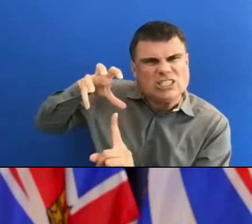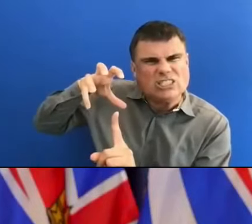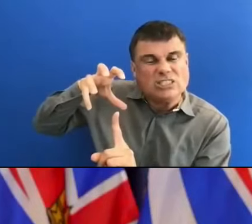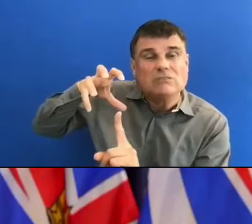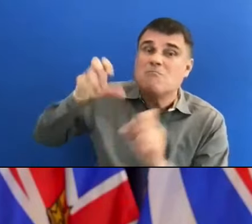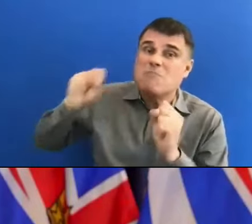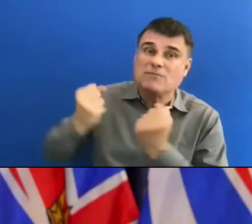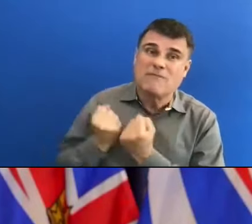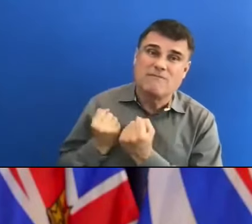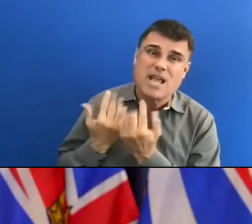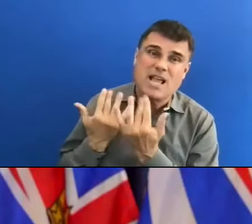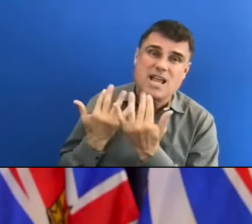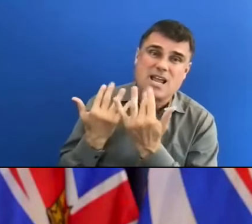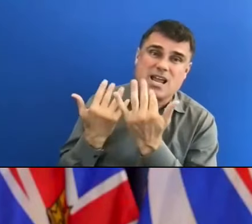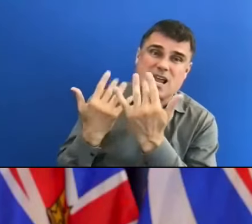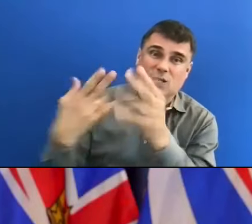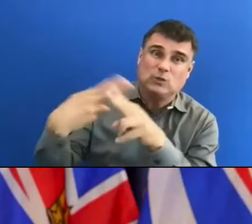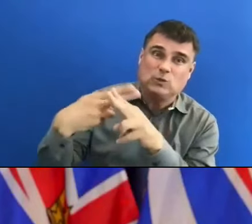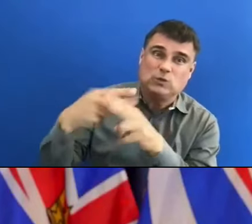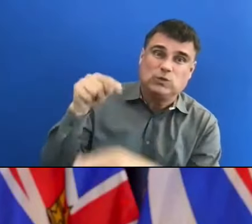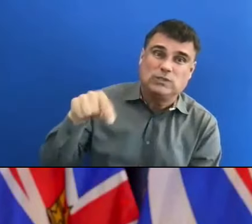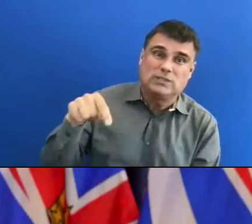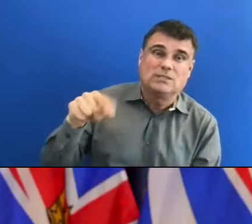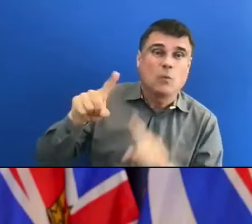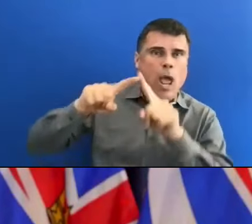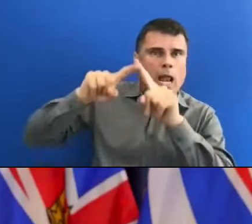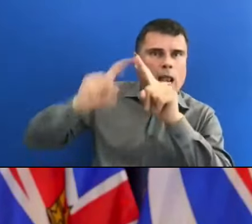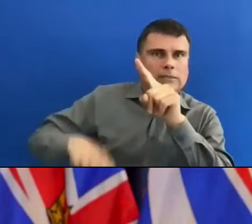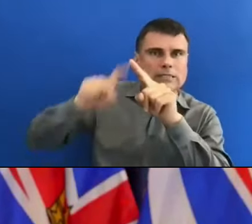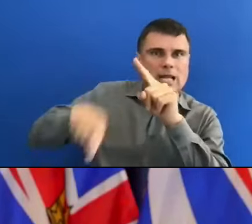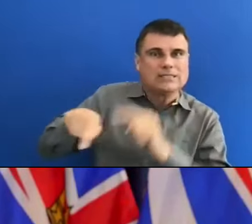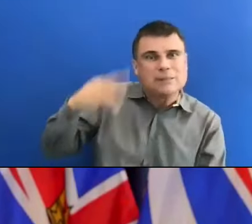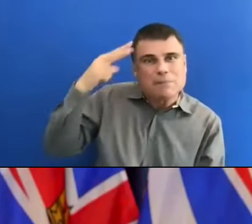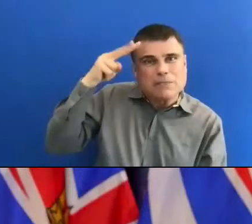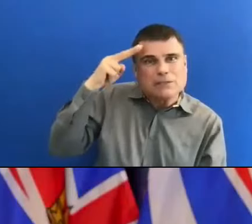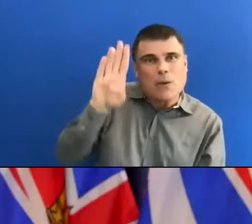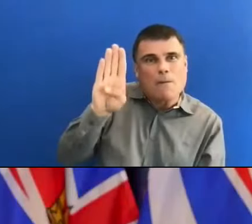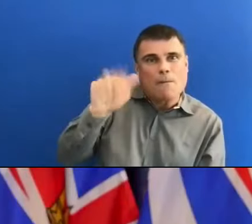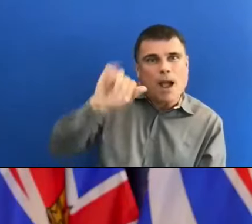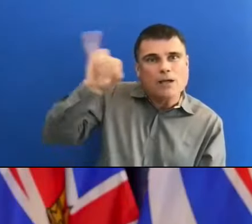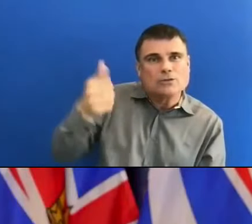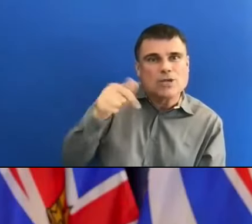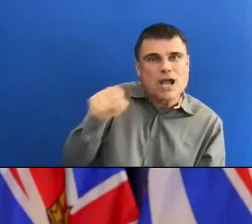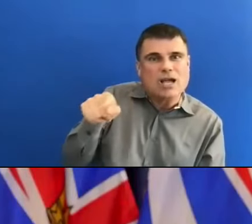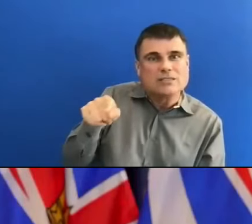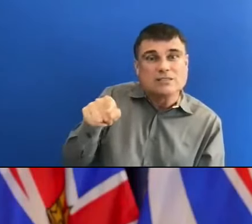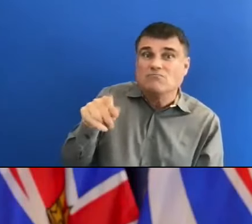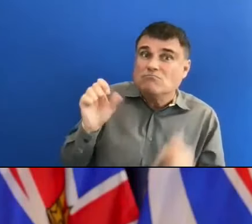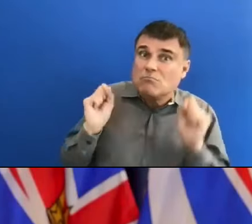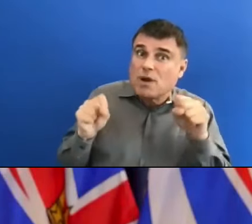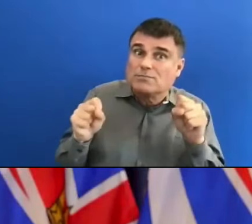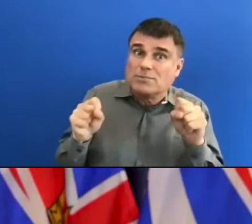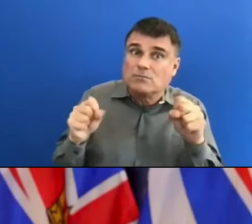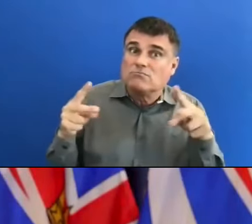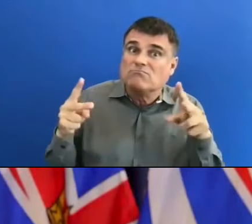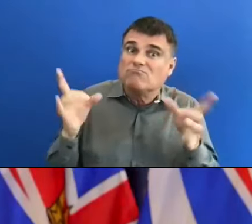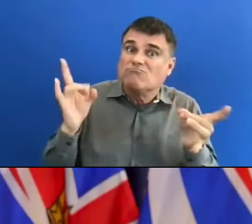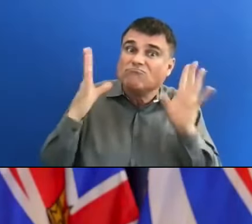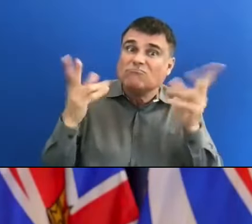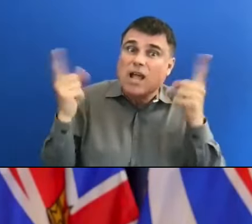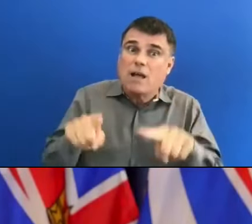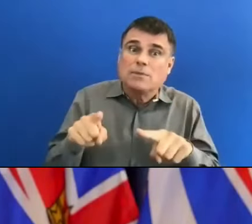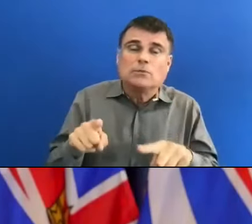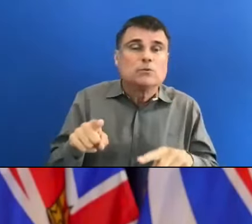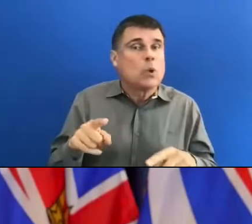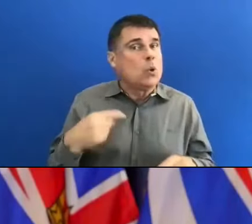starts to come into the equation. So are we in a difficult patch as a province and as a region?